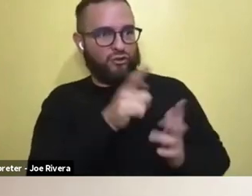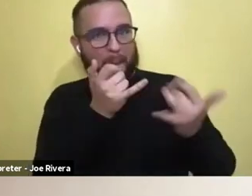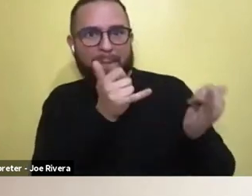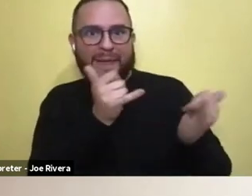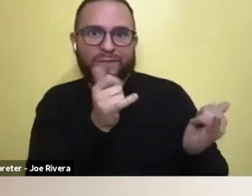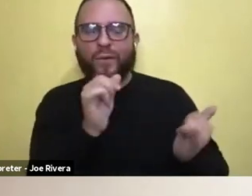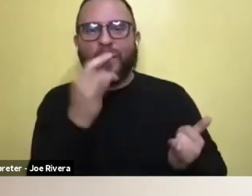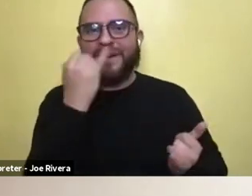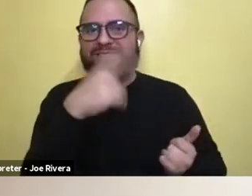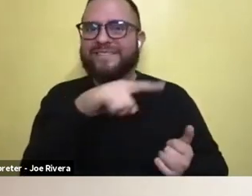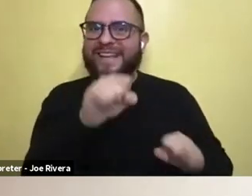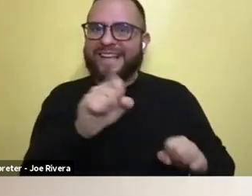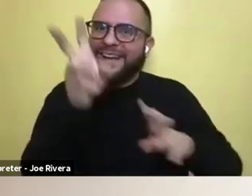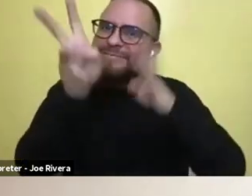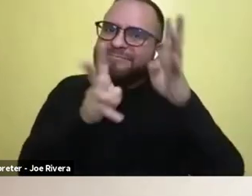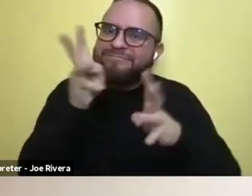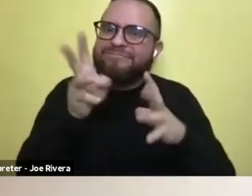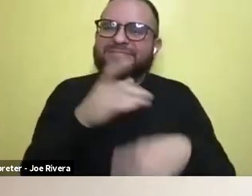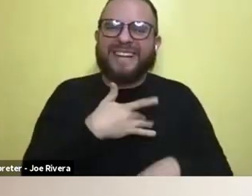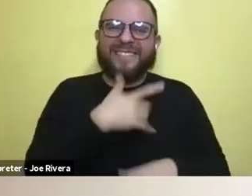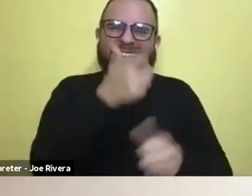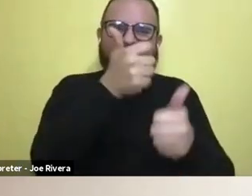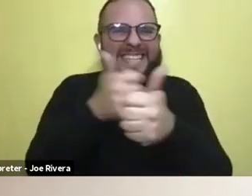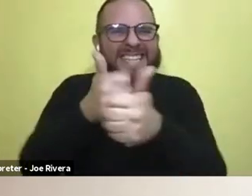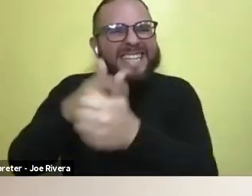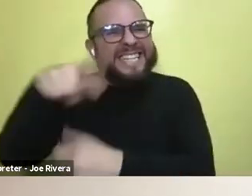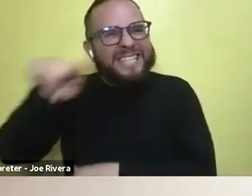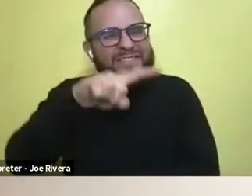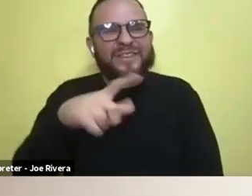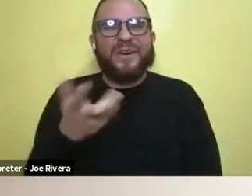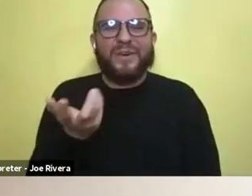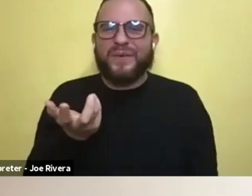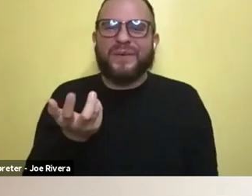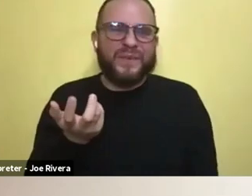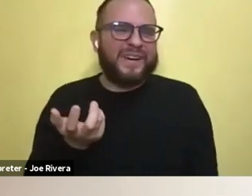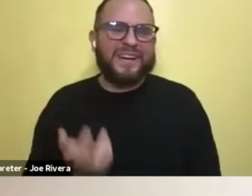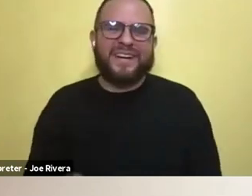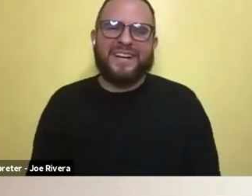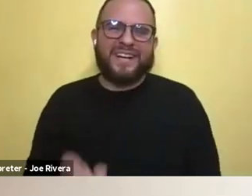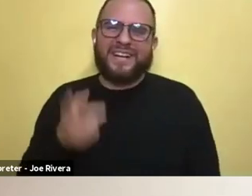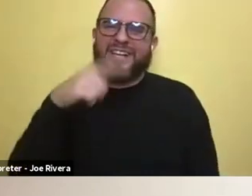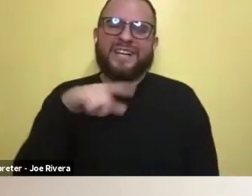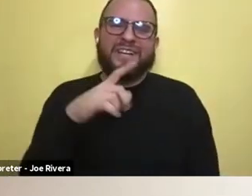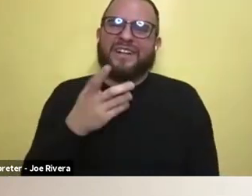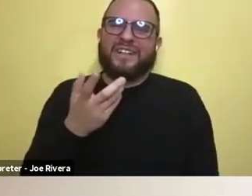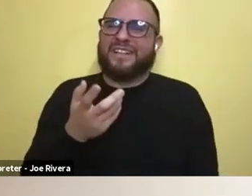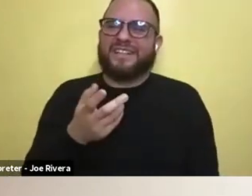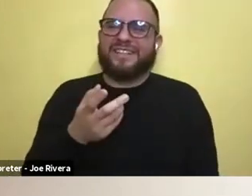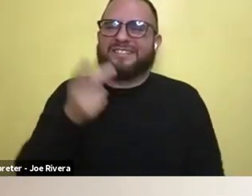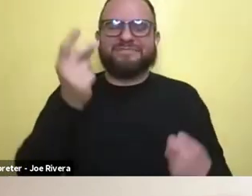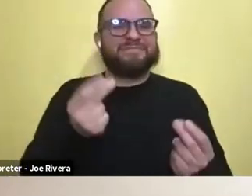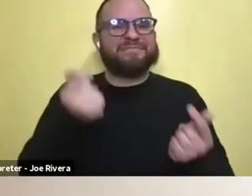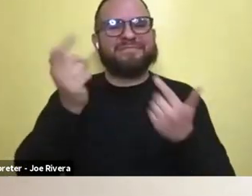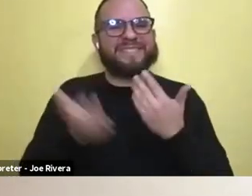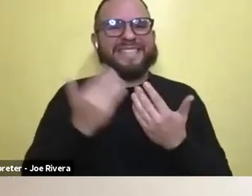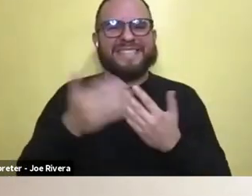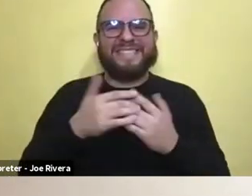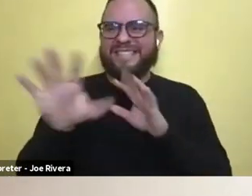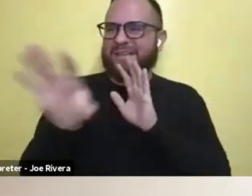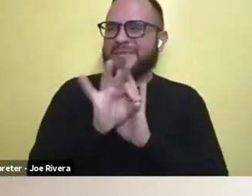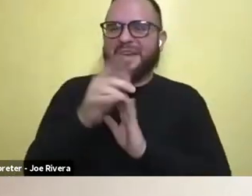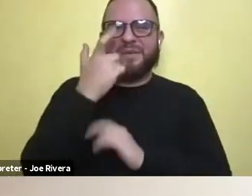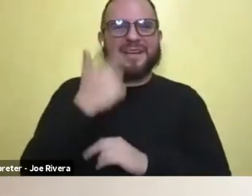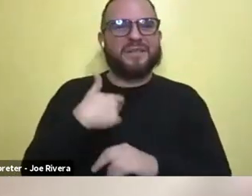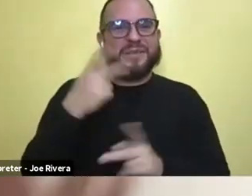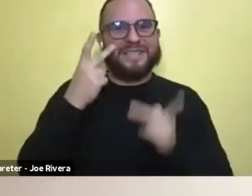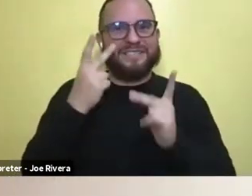they can be. And for each of you, it was, it was like, I mean, you know, without saying that you were all kind of no brainers for your roles because we could see it in your face. We